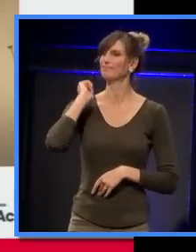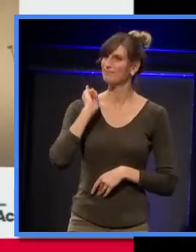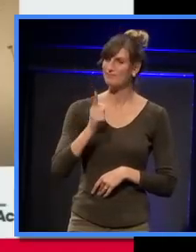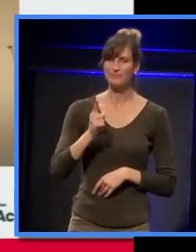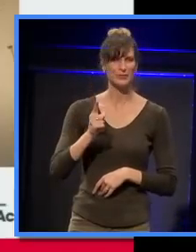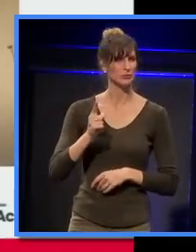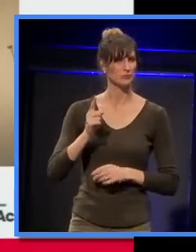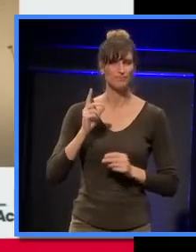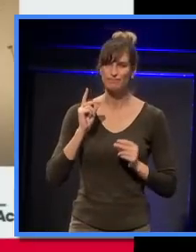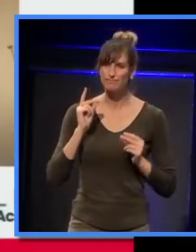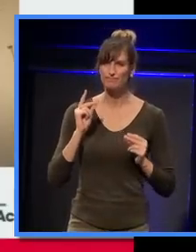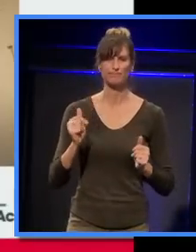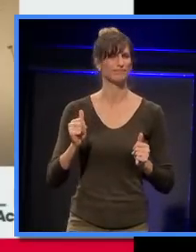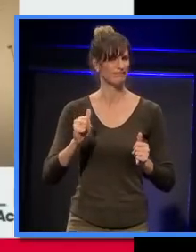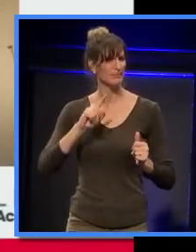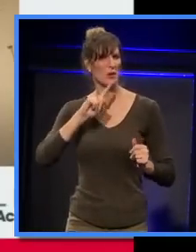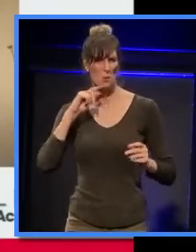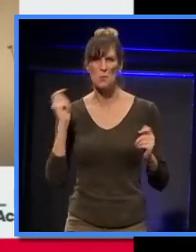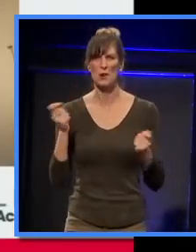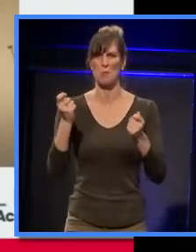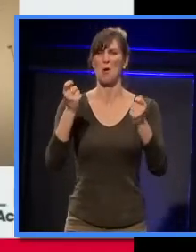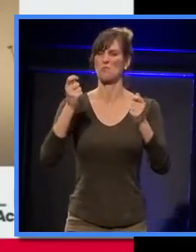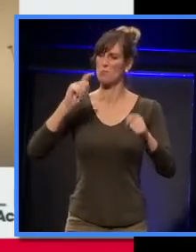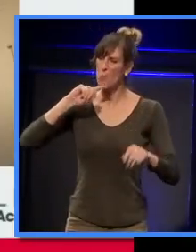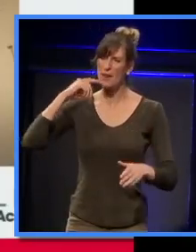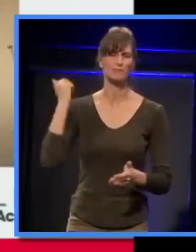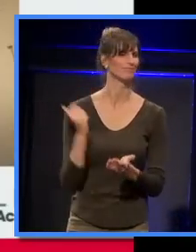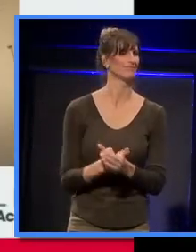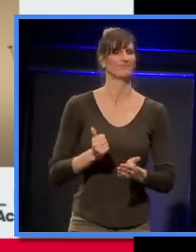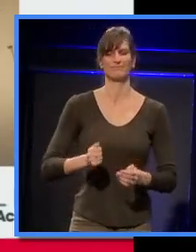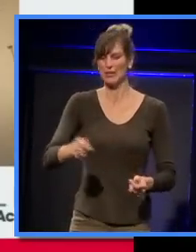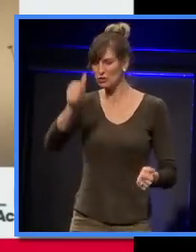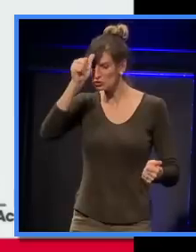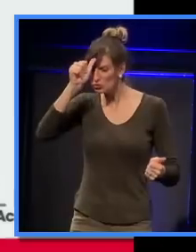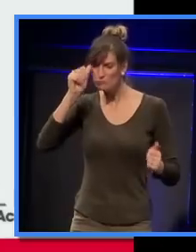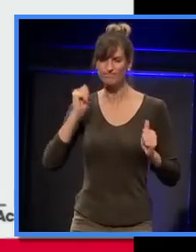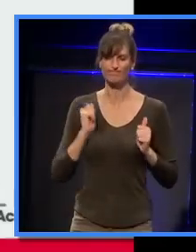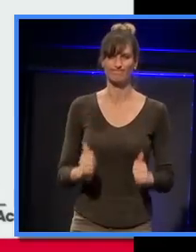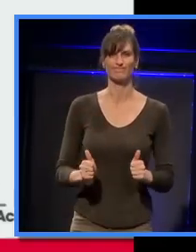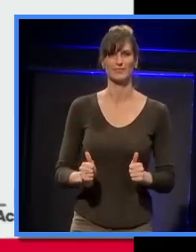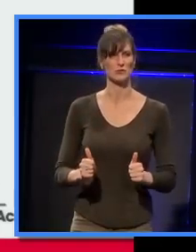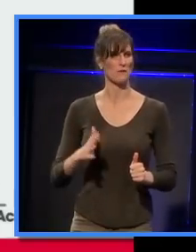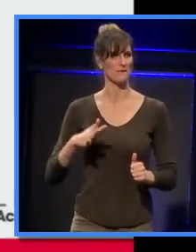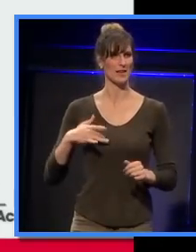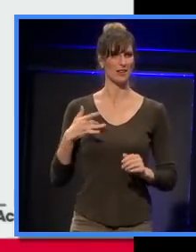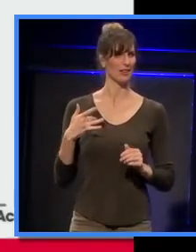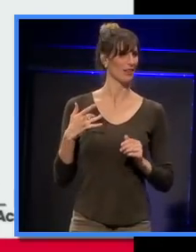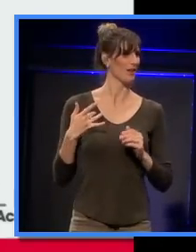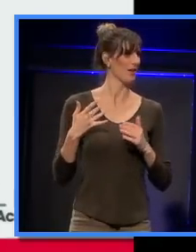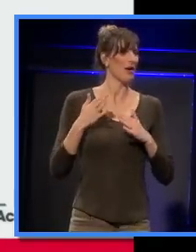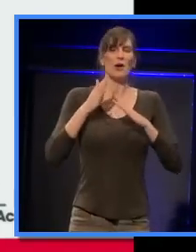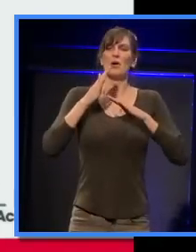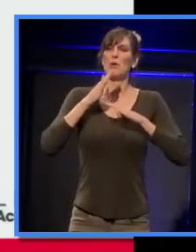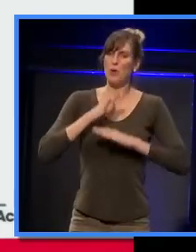lightbulb moment. I knew this thing was going to be a huge success. So it was just a breakthrough in amongst all the other.